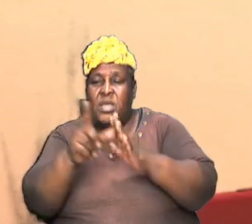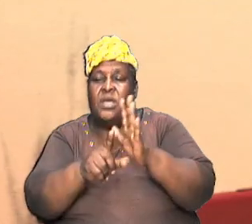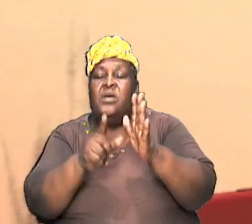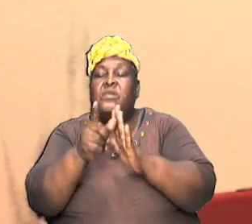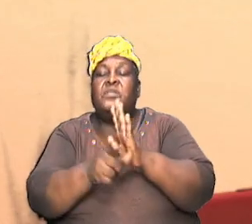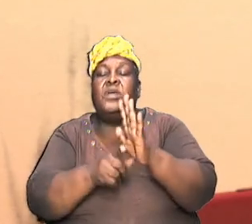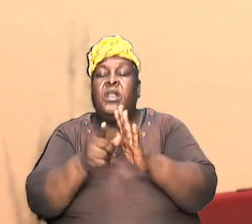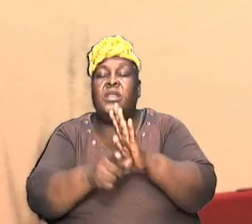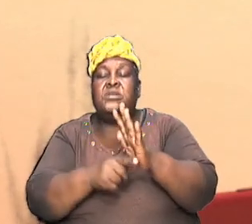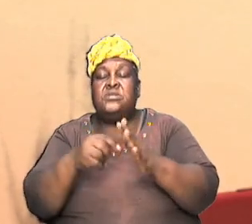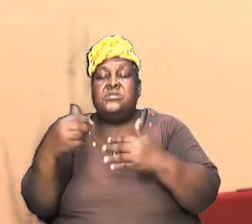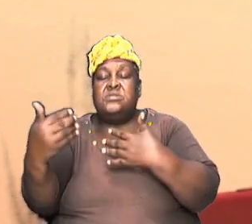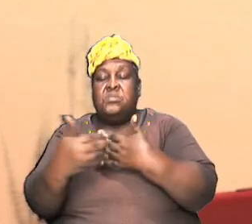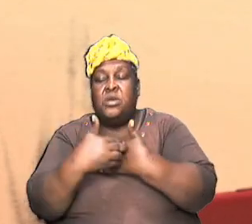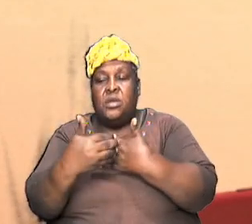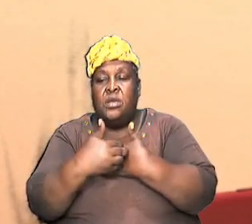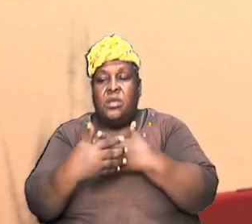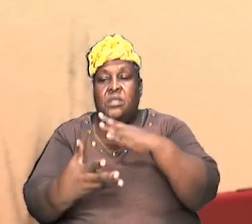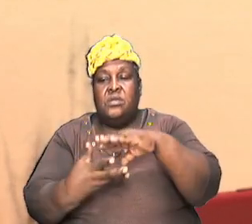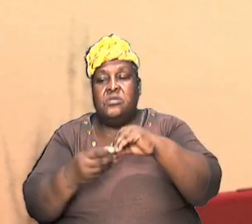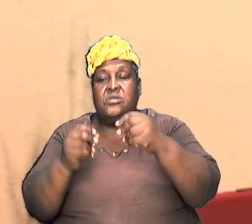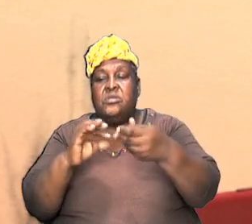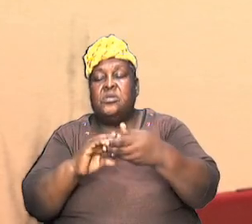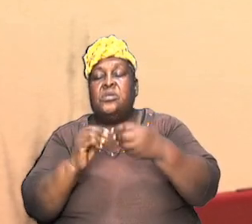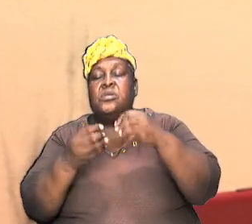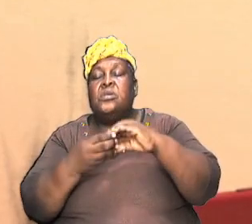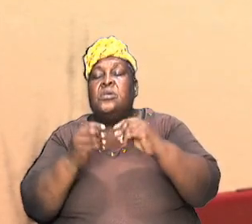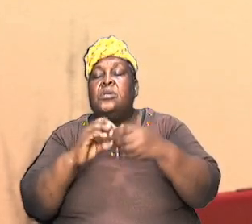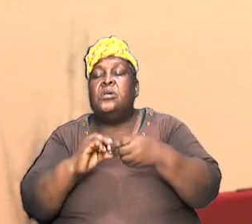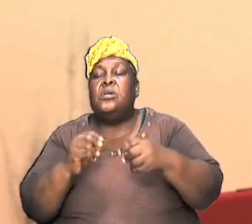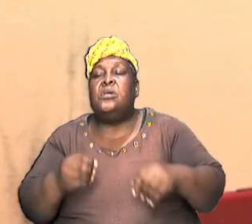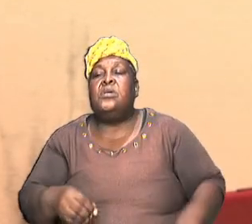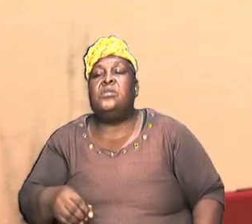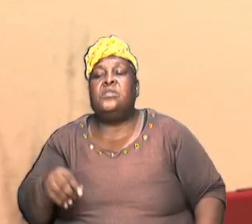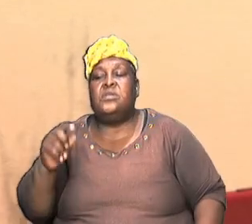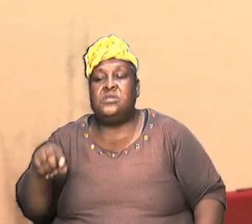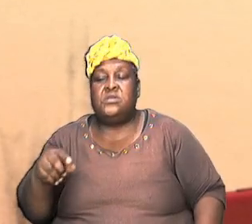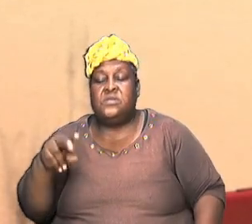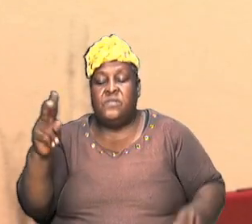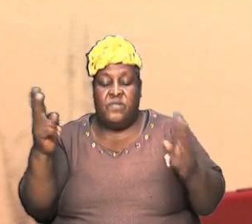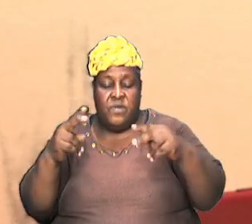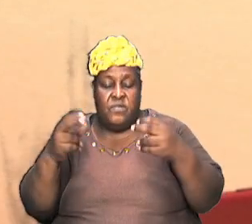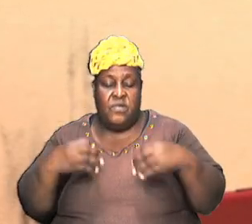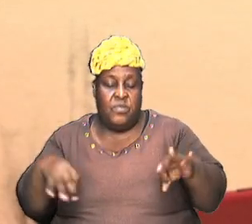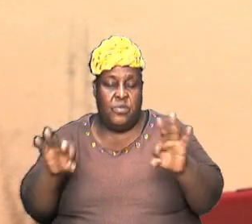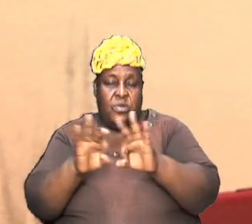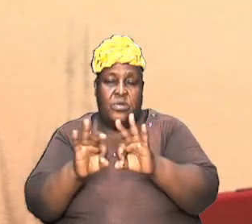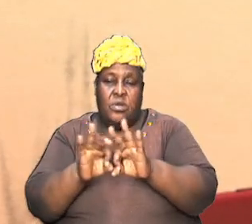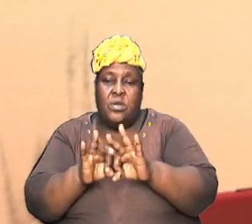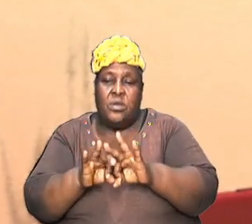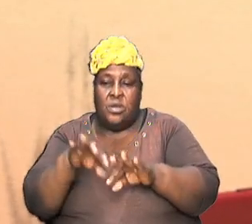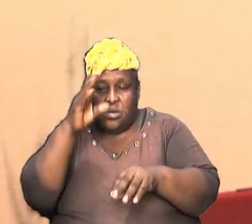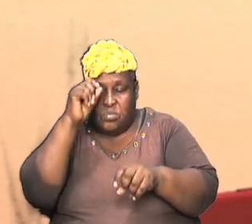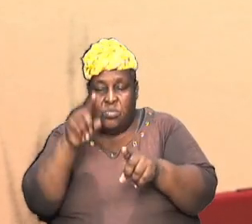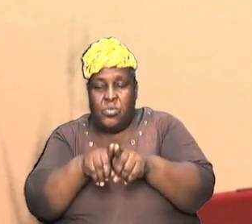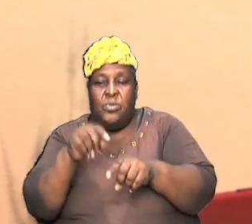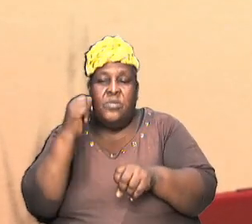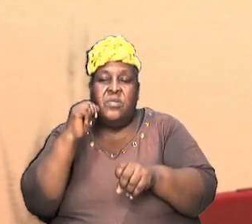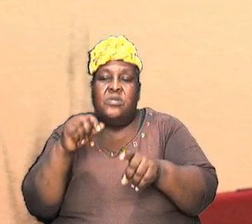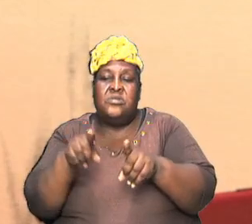behind the story and this is very important so brothers and sisters